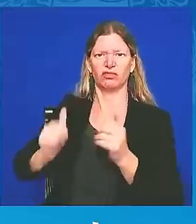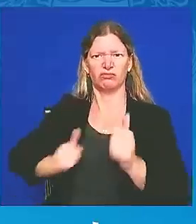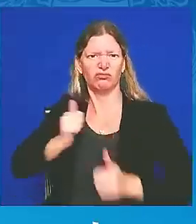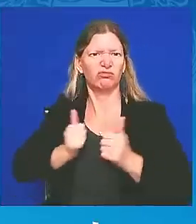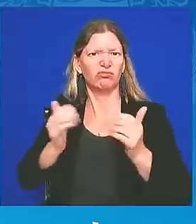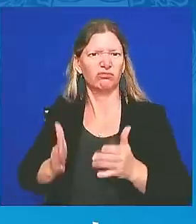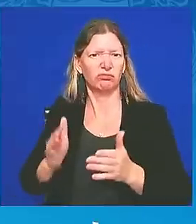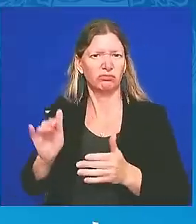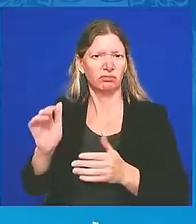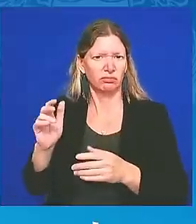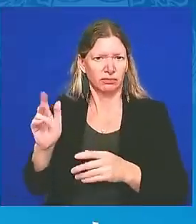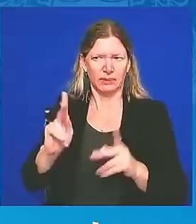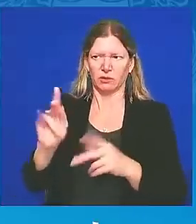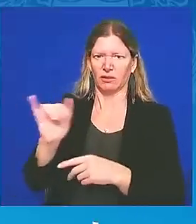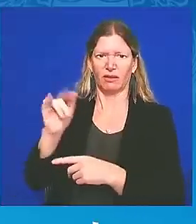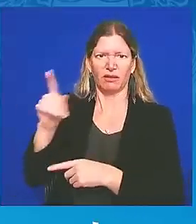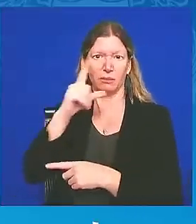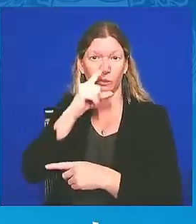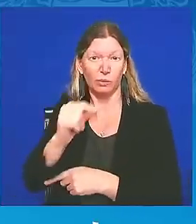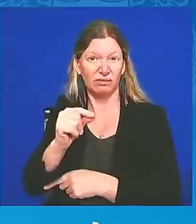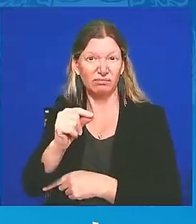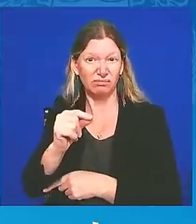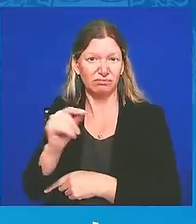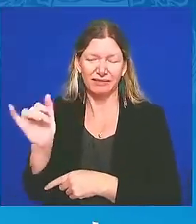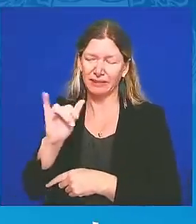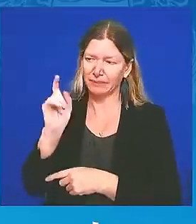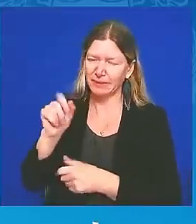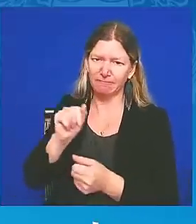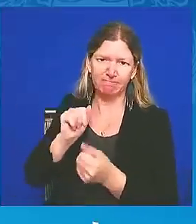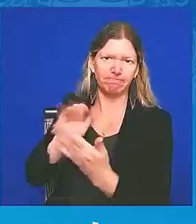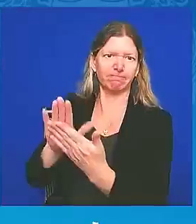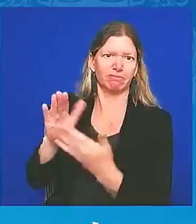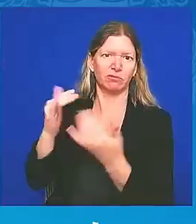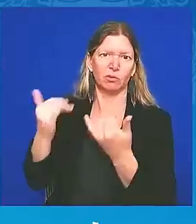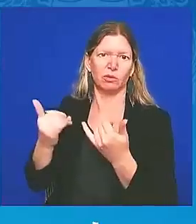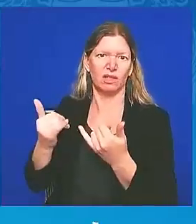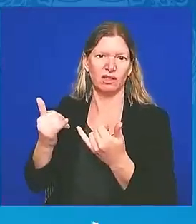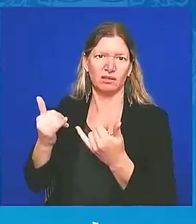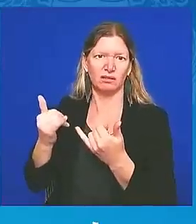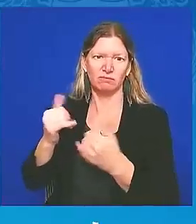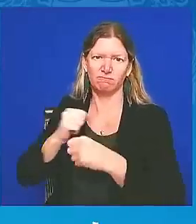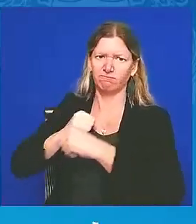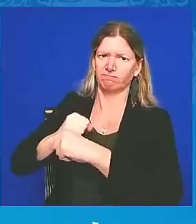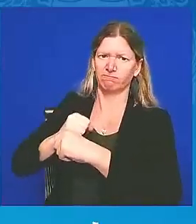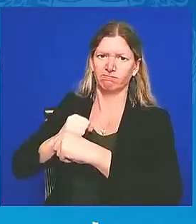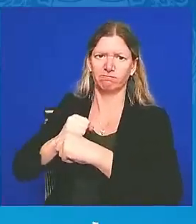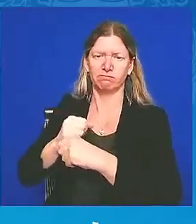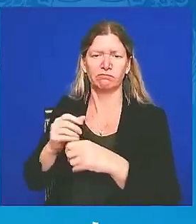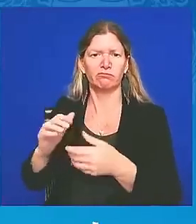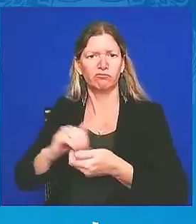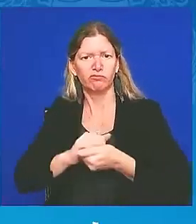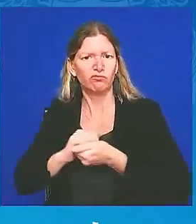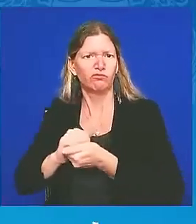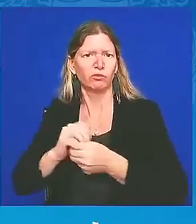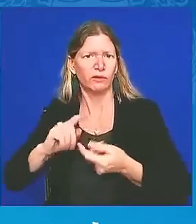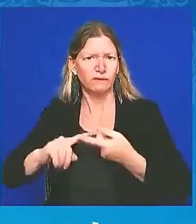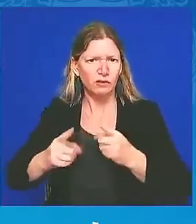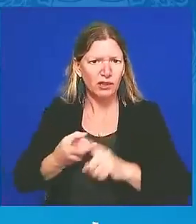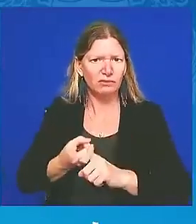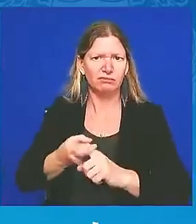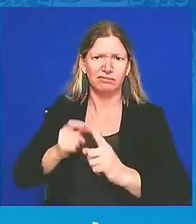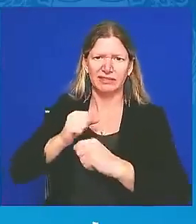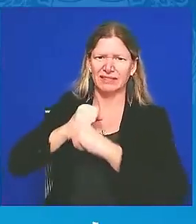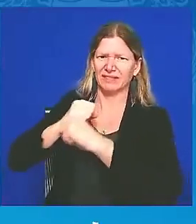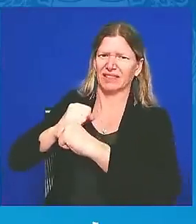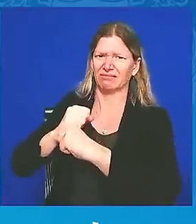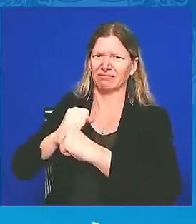and defending our ideals against tyranny has helped make America the most powerful and prosperous nation in